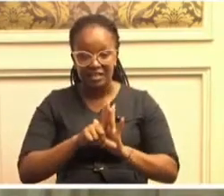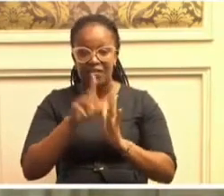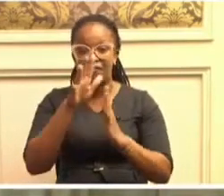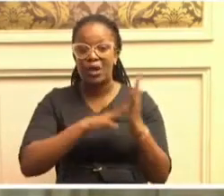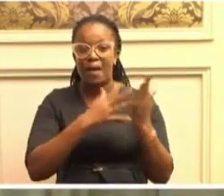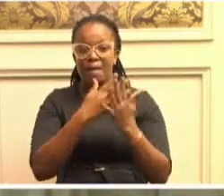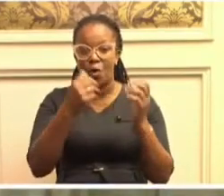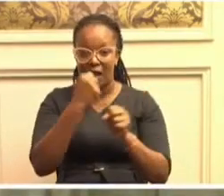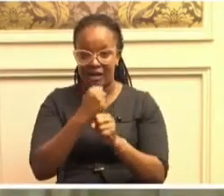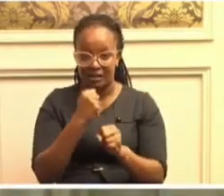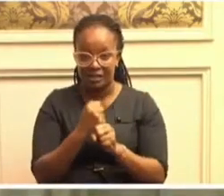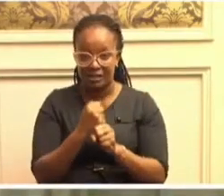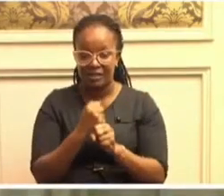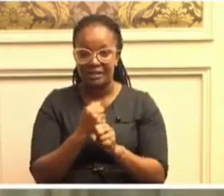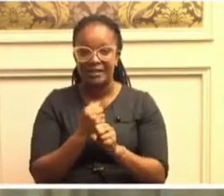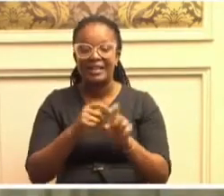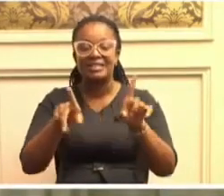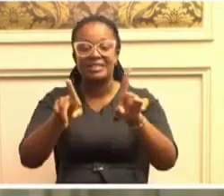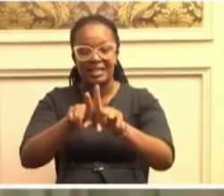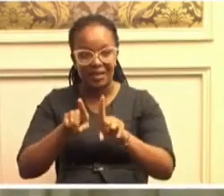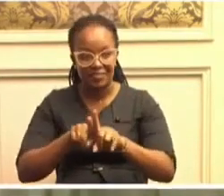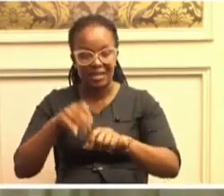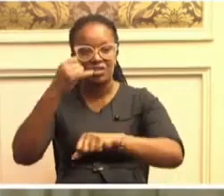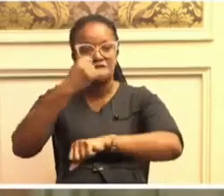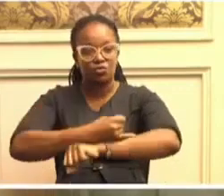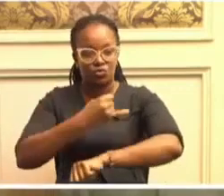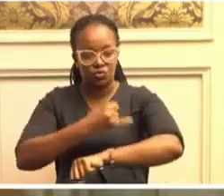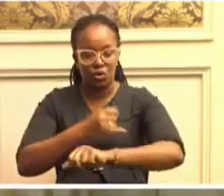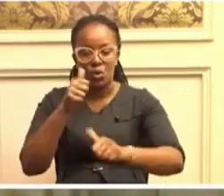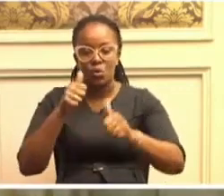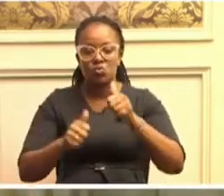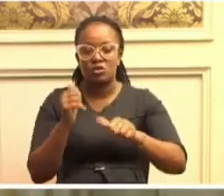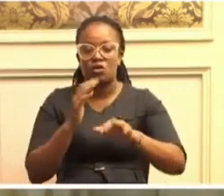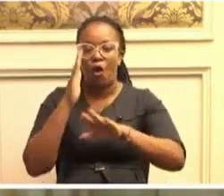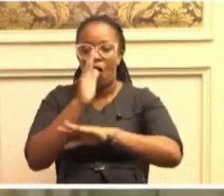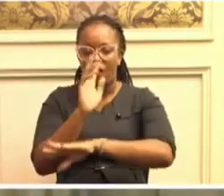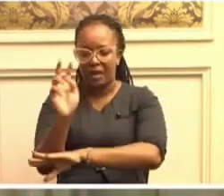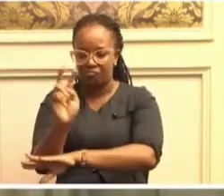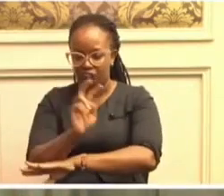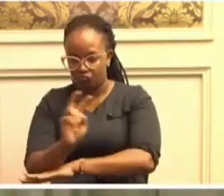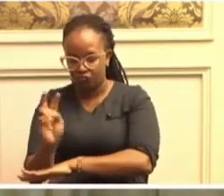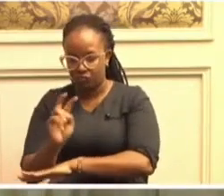and the institutions that oversight this process.